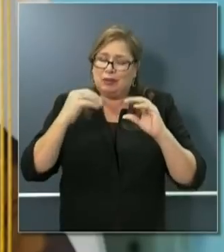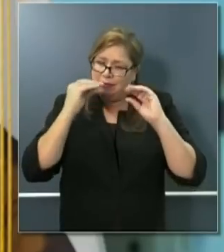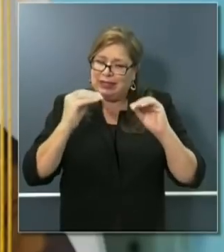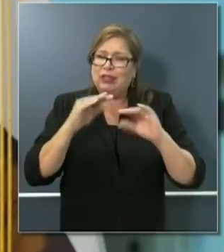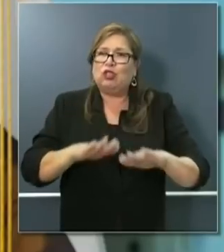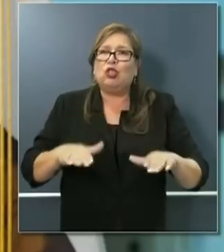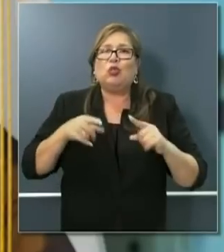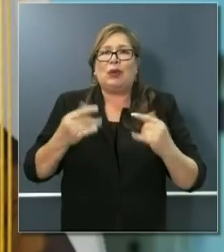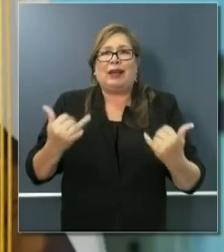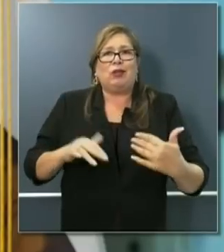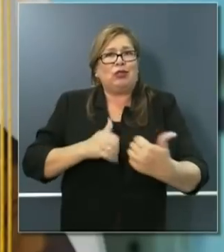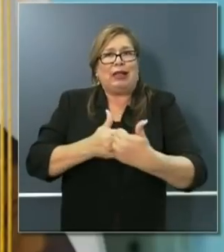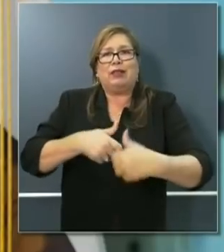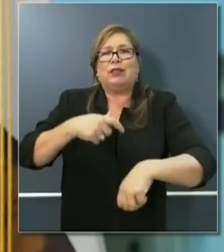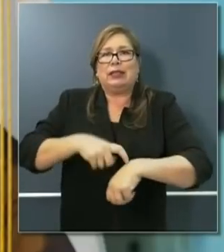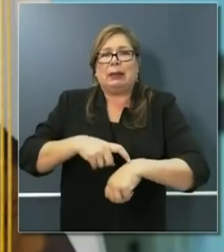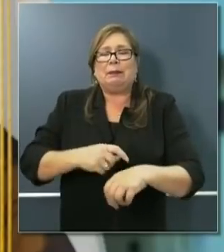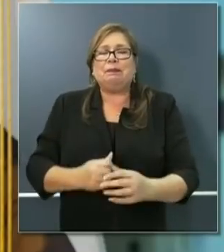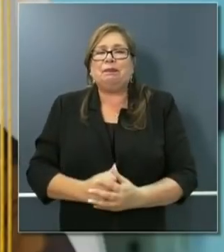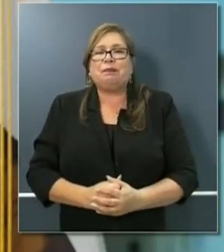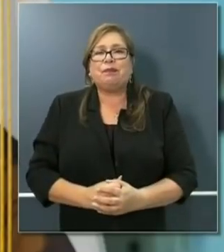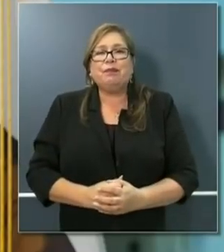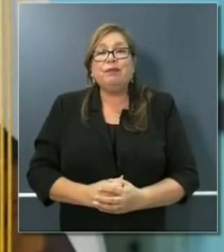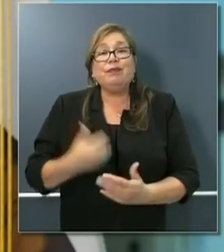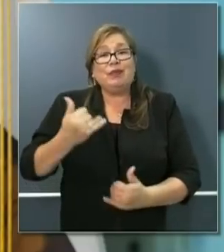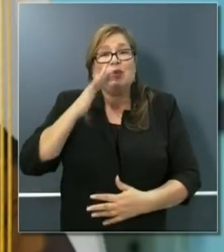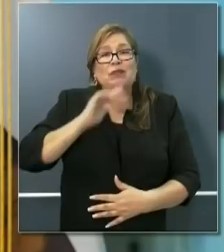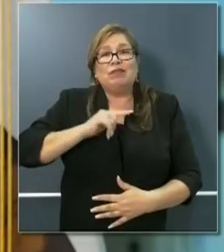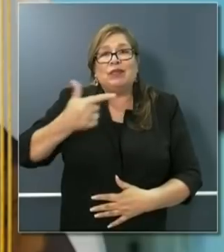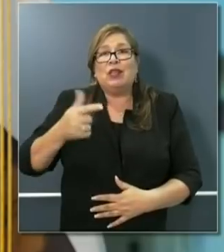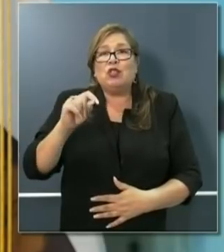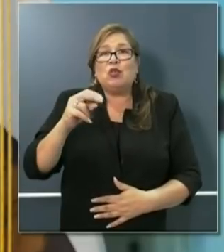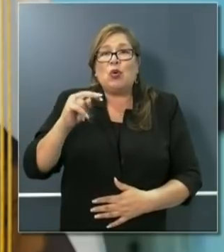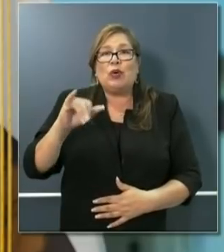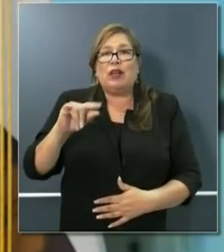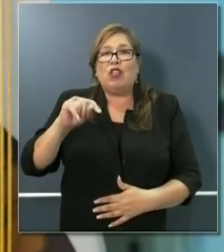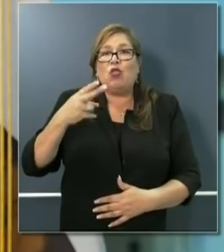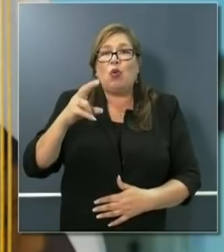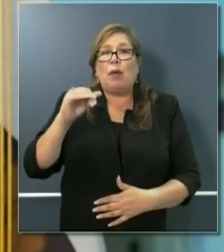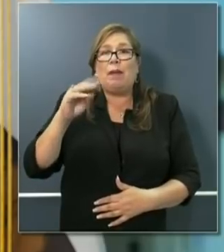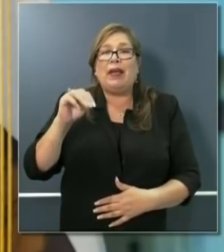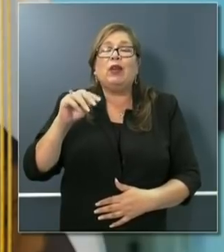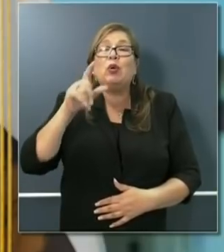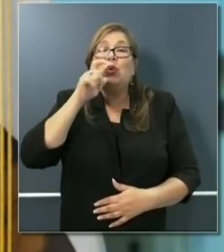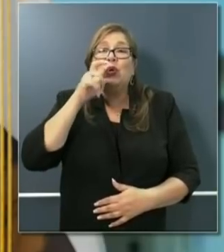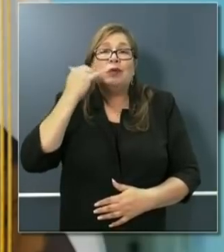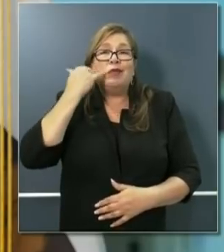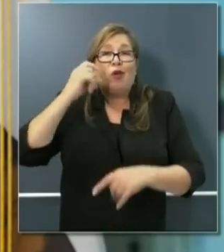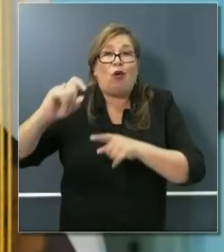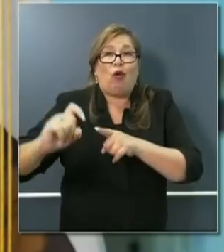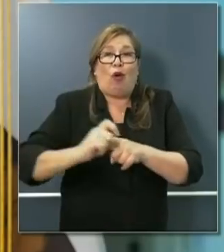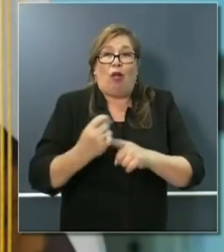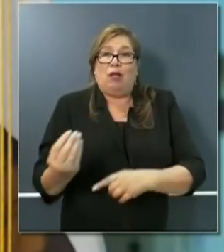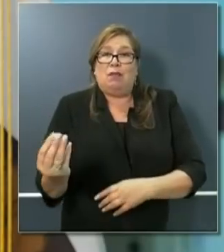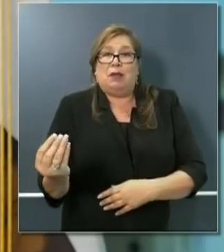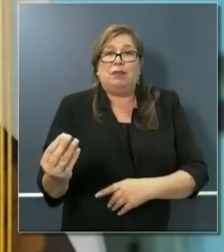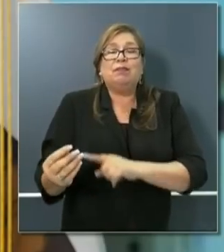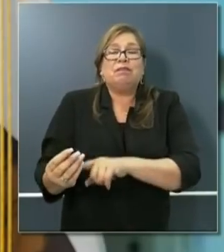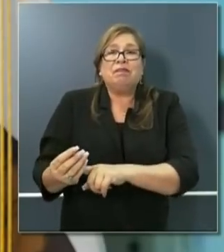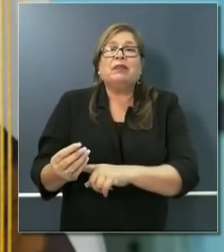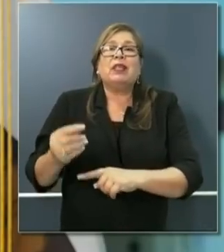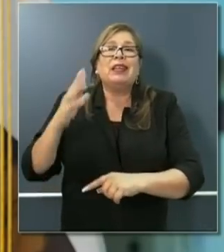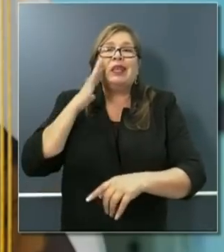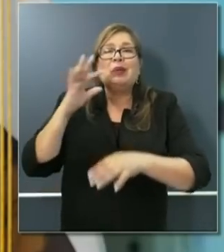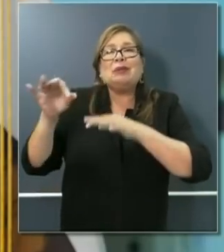moment. so with that, if I could ask Tony Thurman, who's kind enough to join us by phone, to amplify